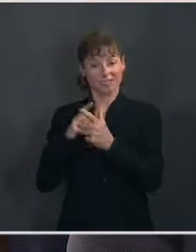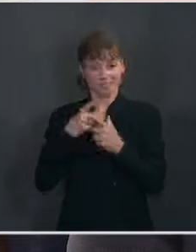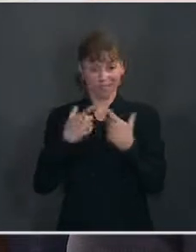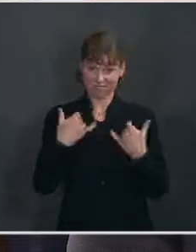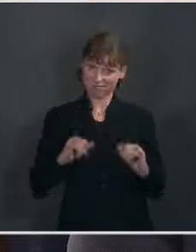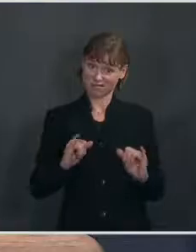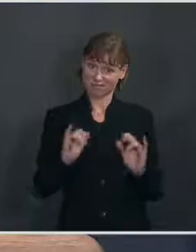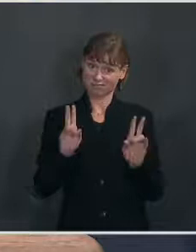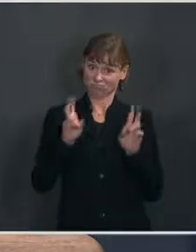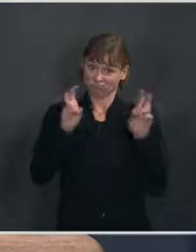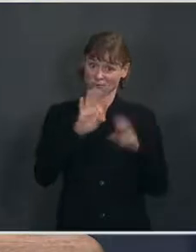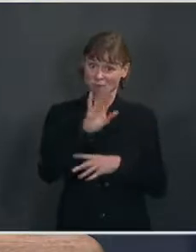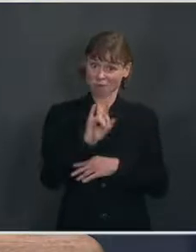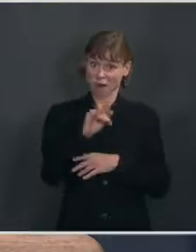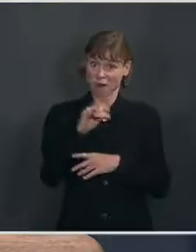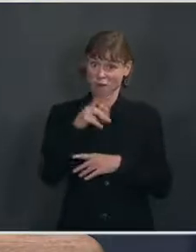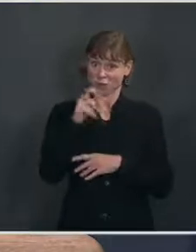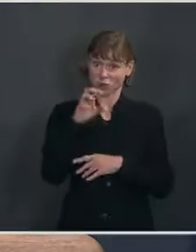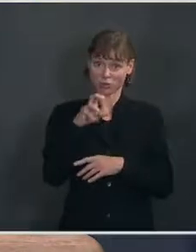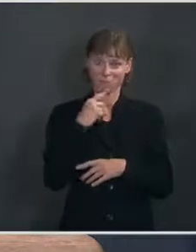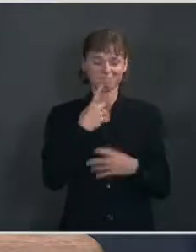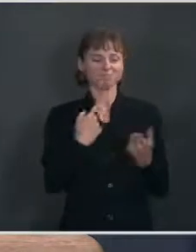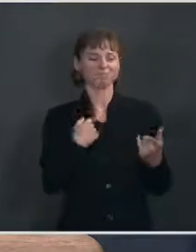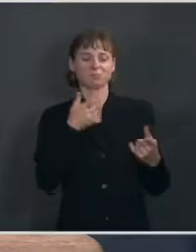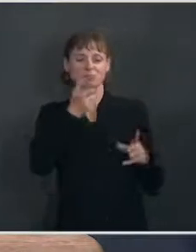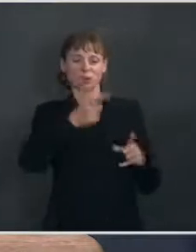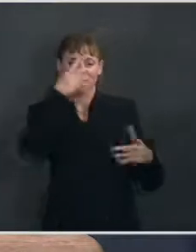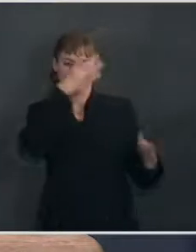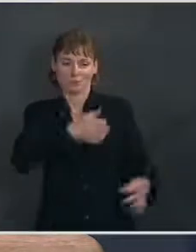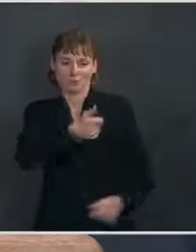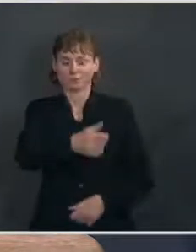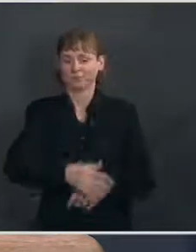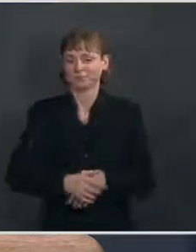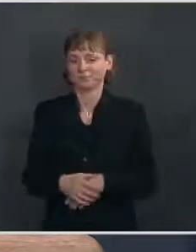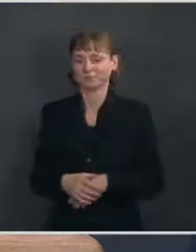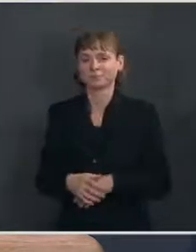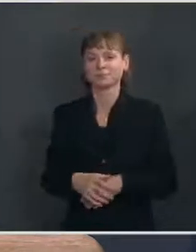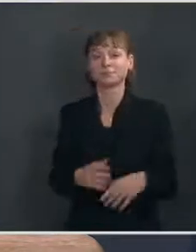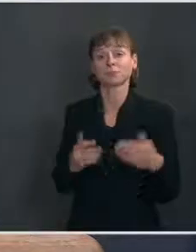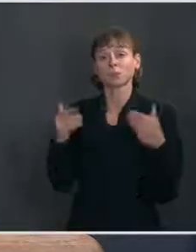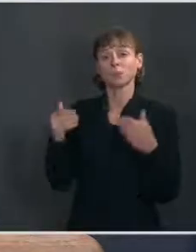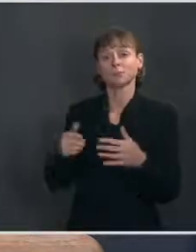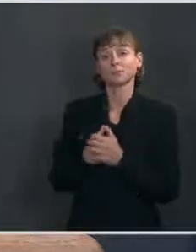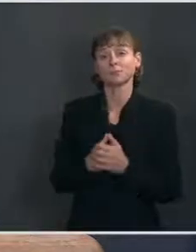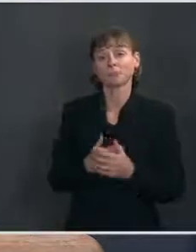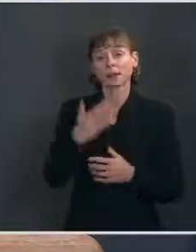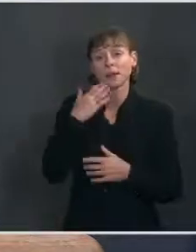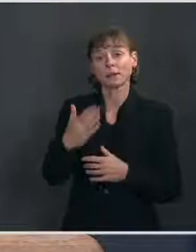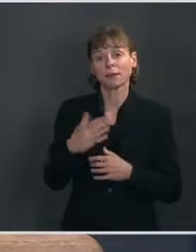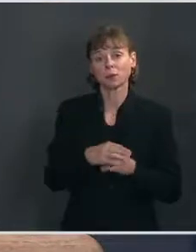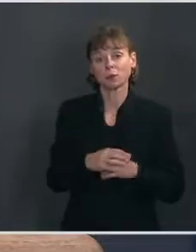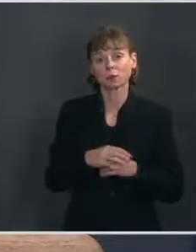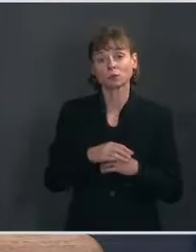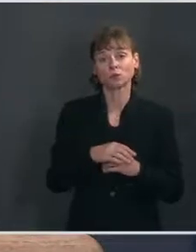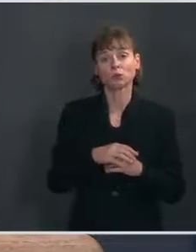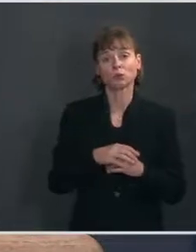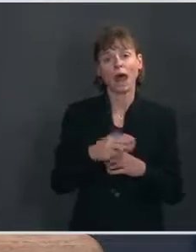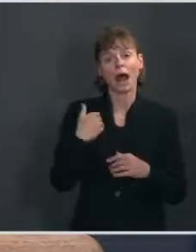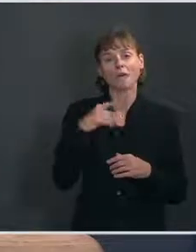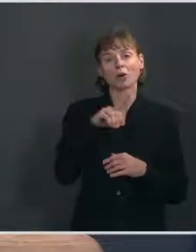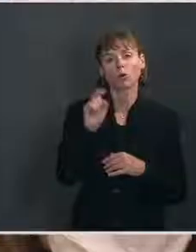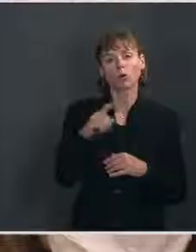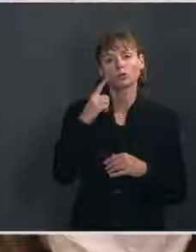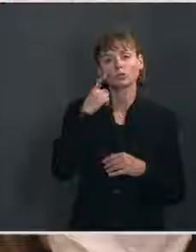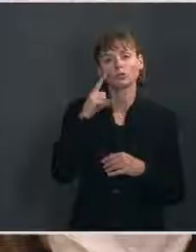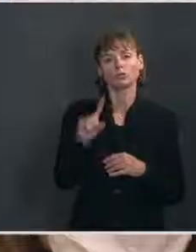setting for himself? Ms. I will let you be the judge of that. Go ahead. Thank you very much, Jen. I have a question for